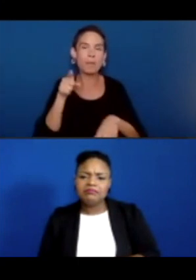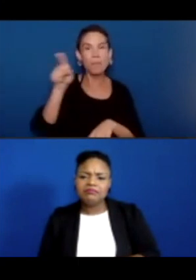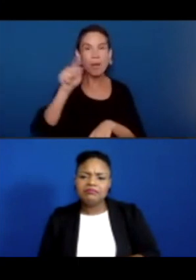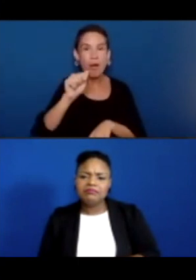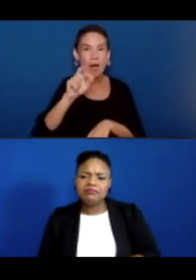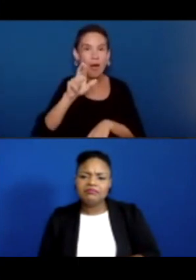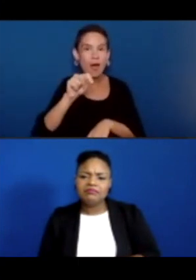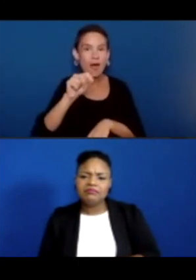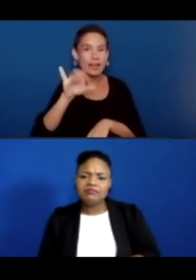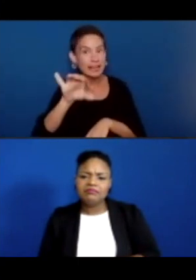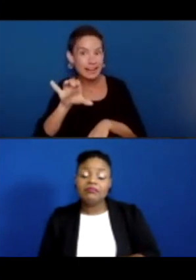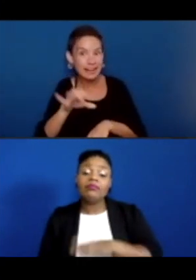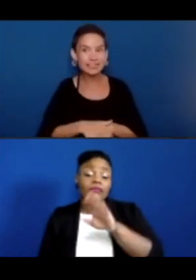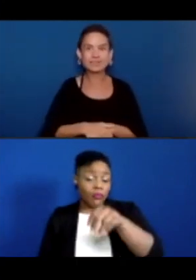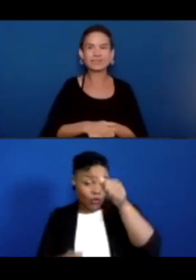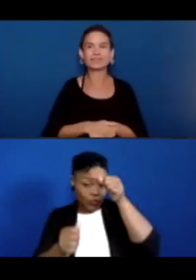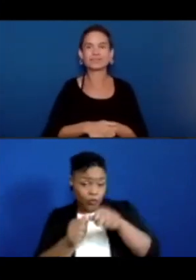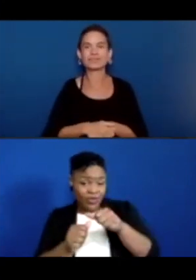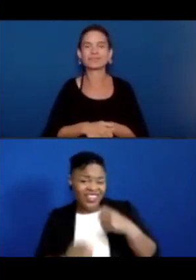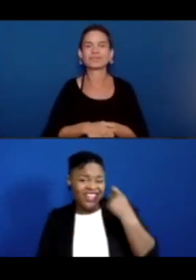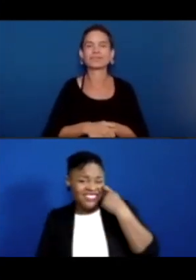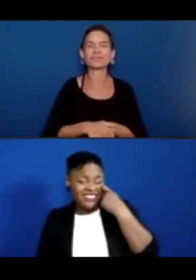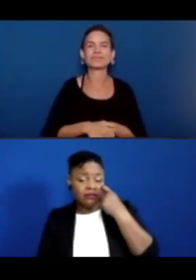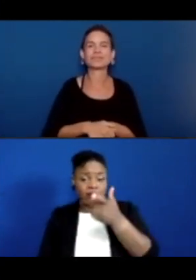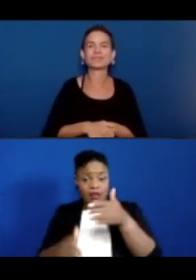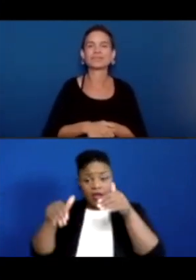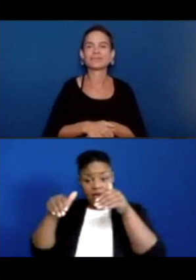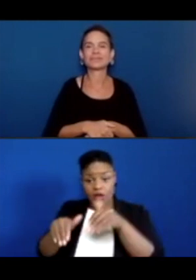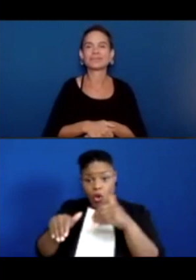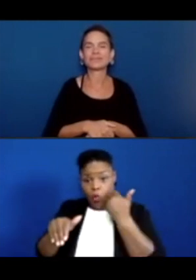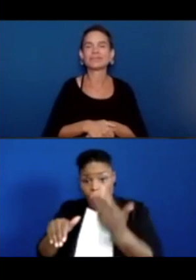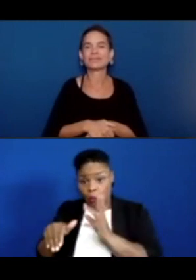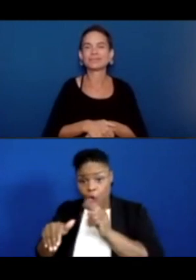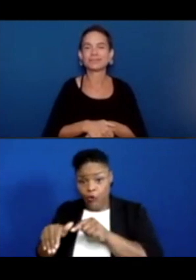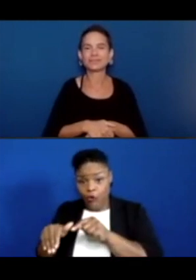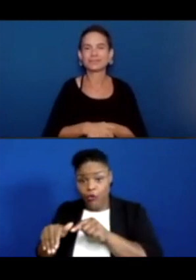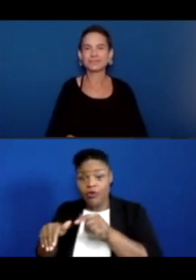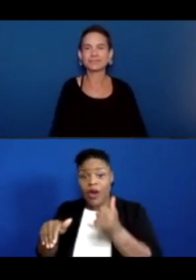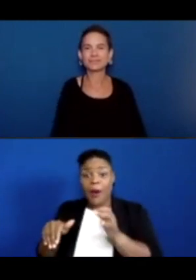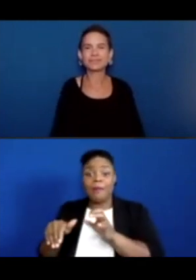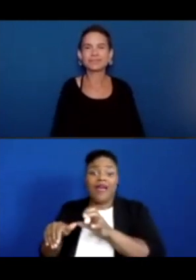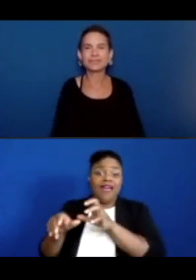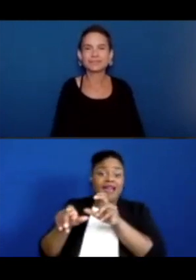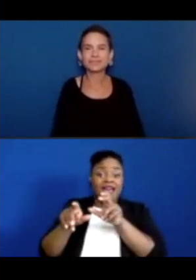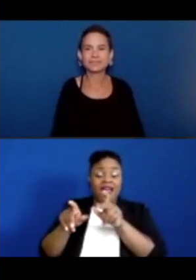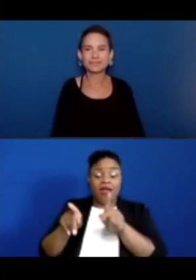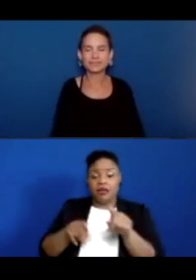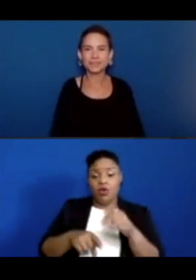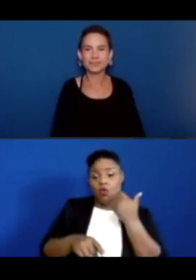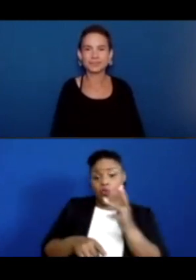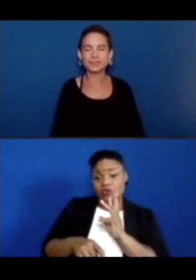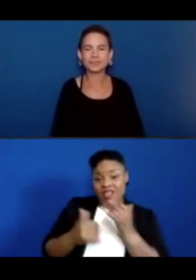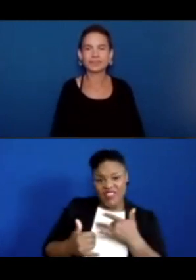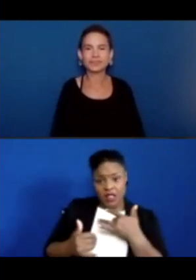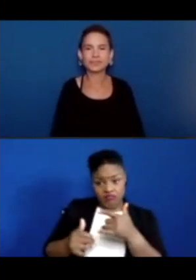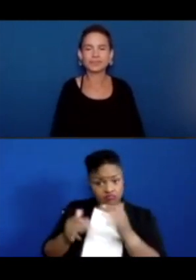the hot in the sidewalk or the hot? Yeah, you want to put your hand back in the warm water. And I bet you like your hand in the warm water